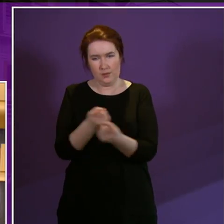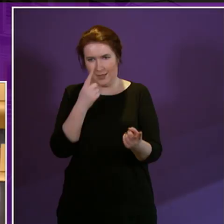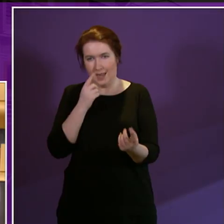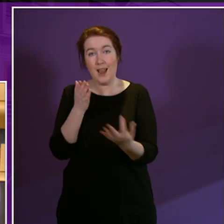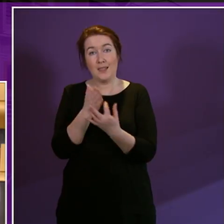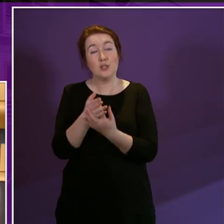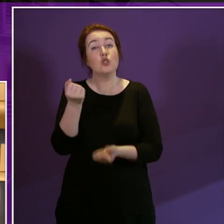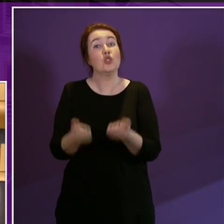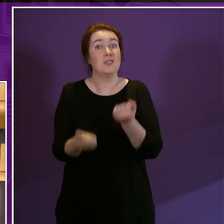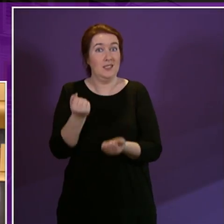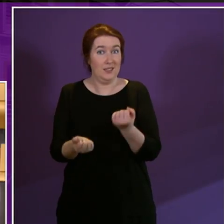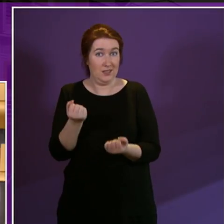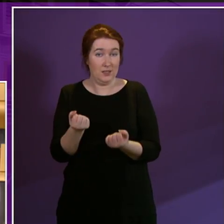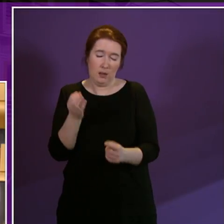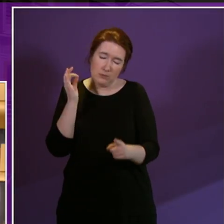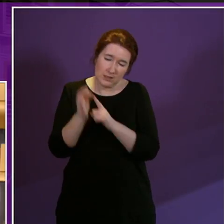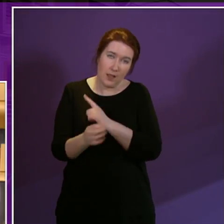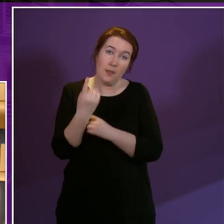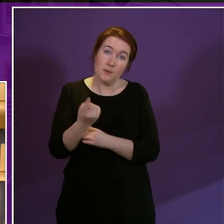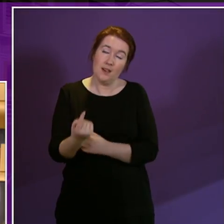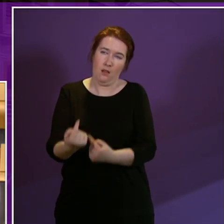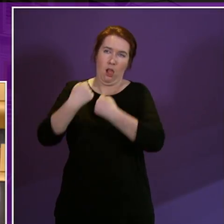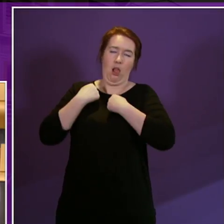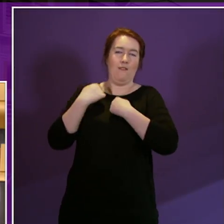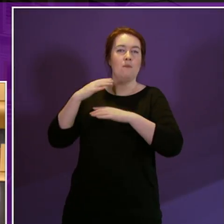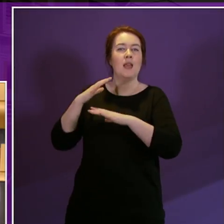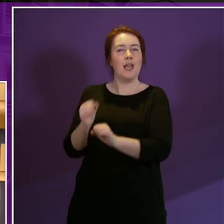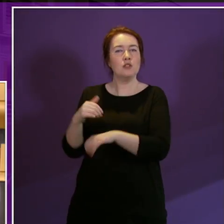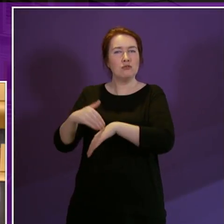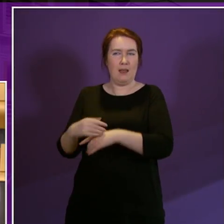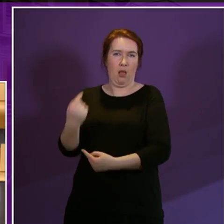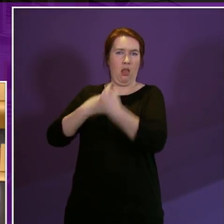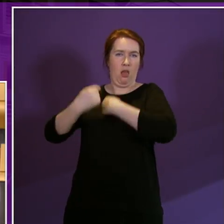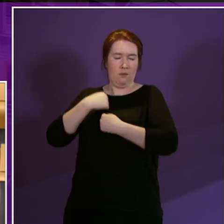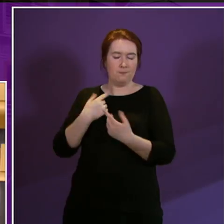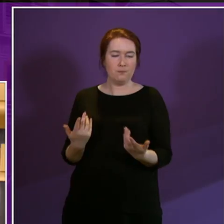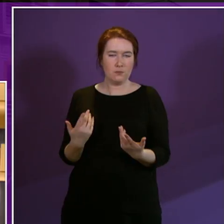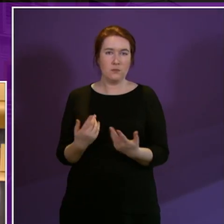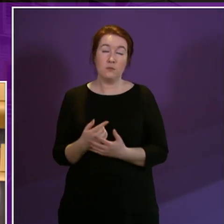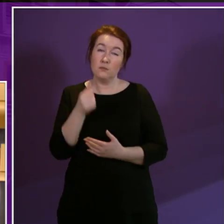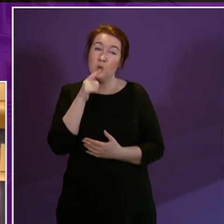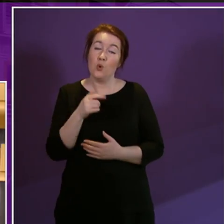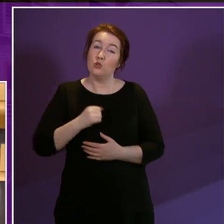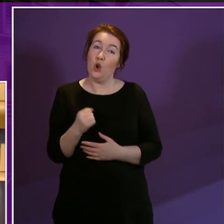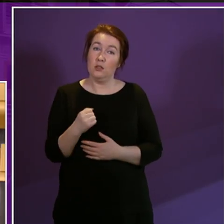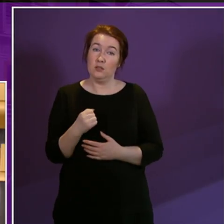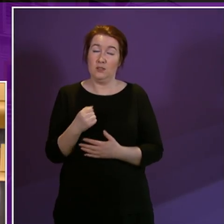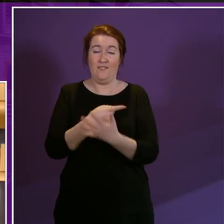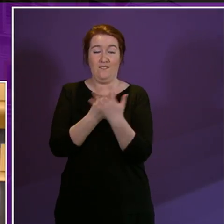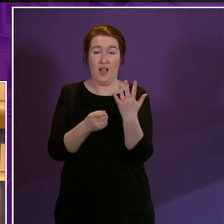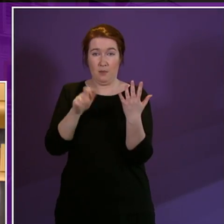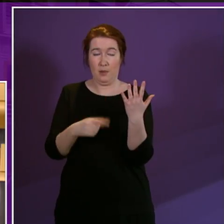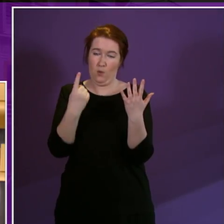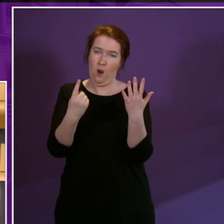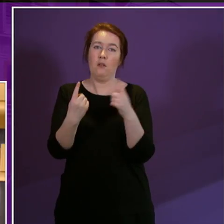justice, in particular when they're a victim of hate crime. One in five people in Scotland live